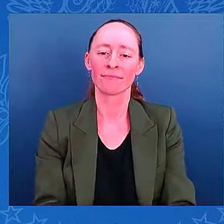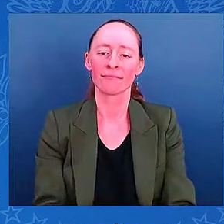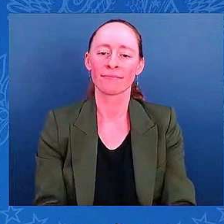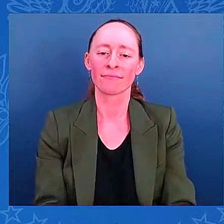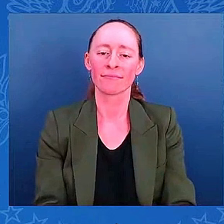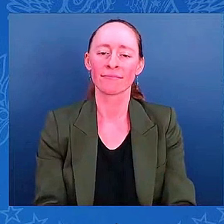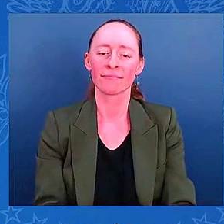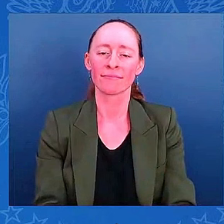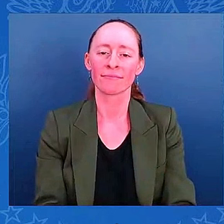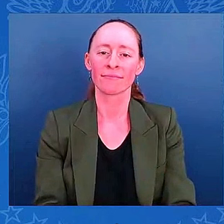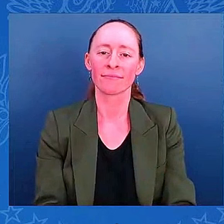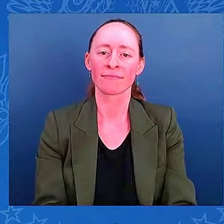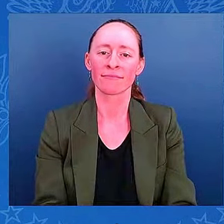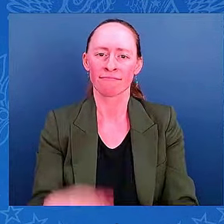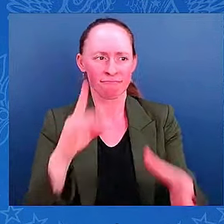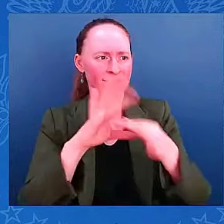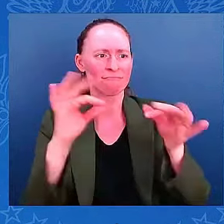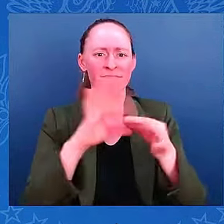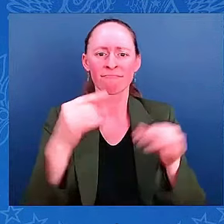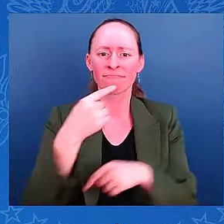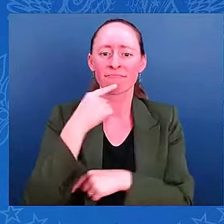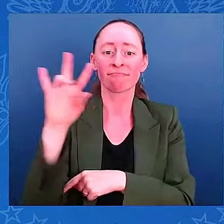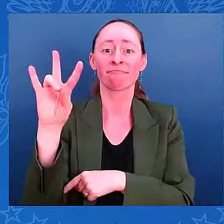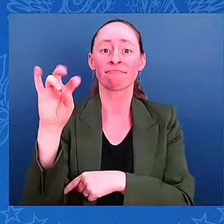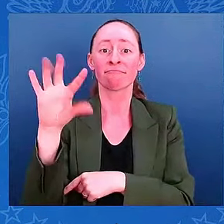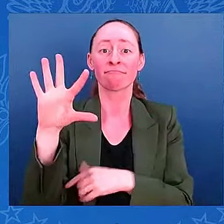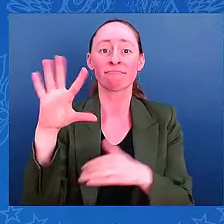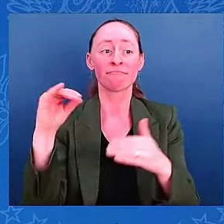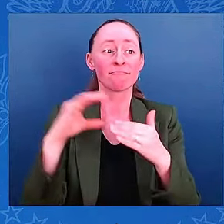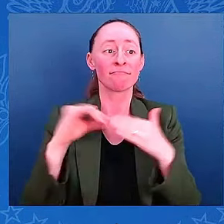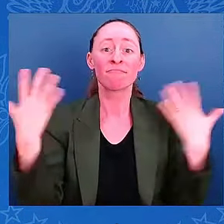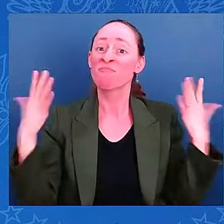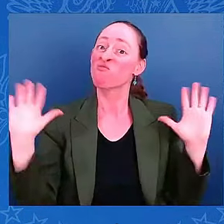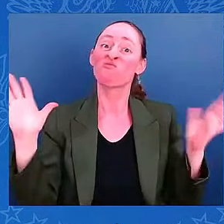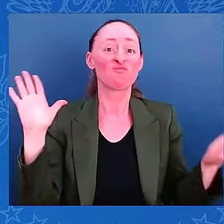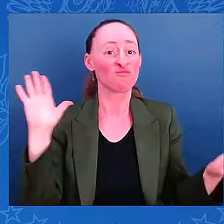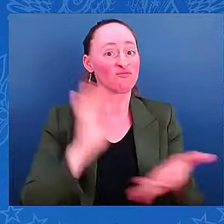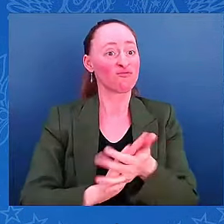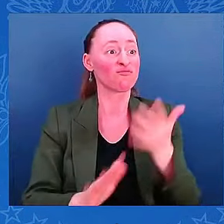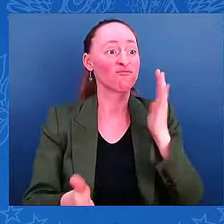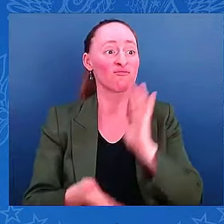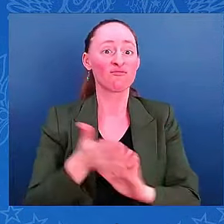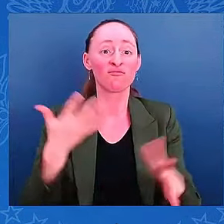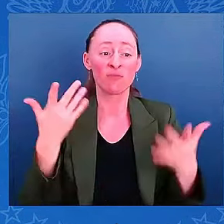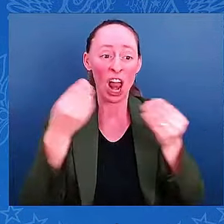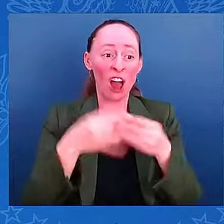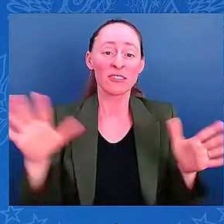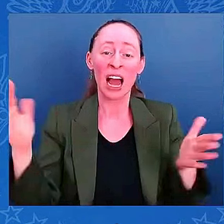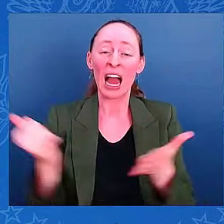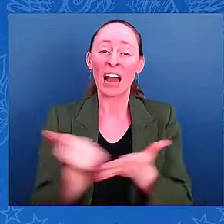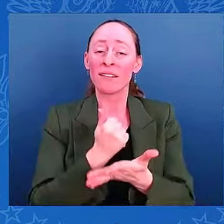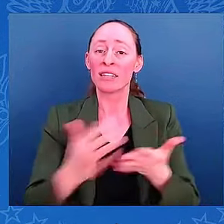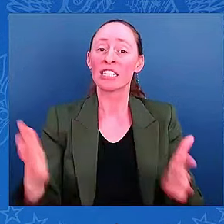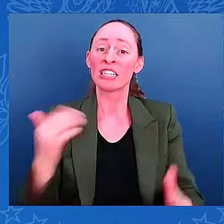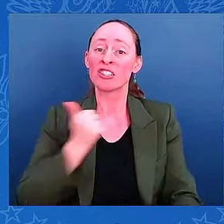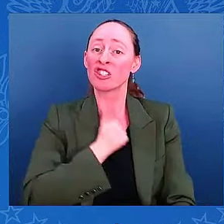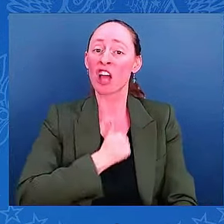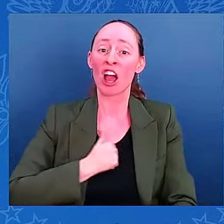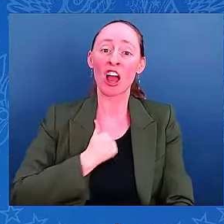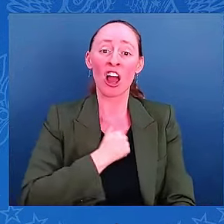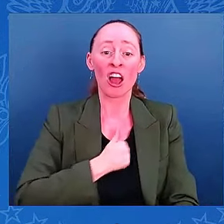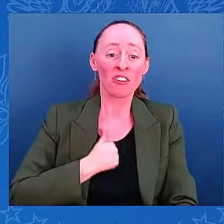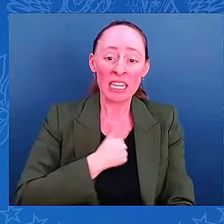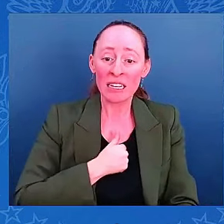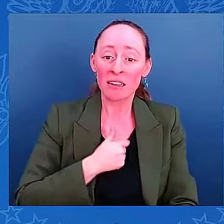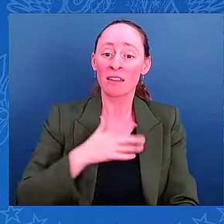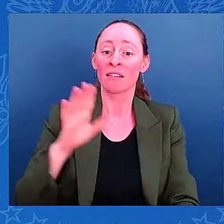dollars and that's it. You lost everything. get seven hundred fifty dollars. That's that's not that's not it. That's just